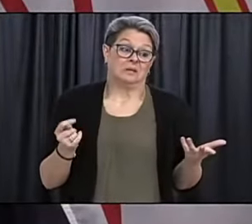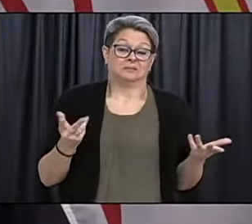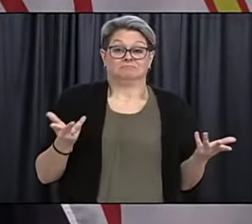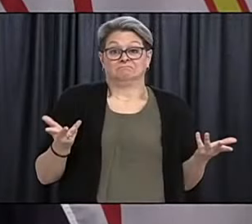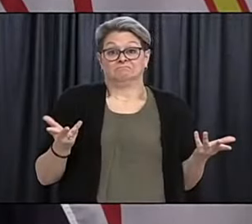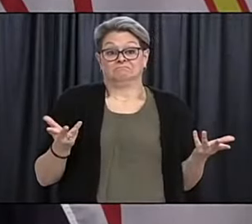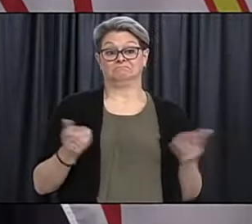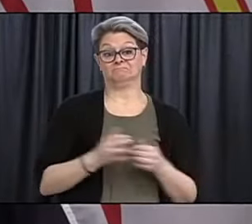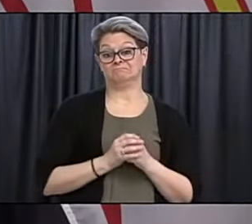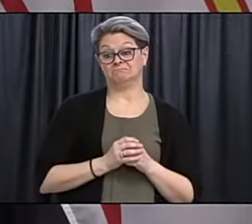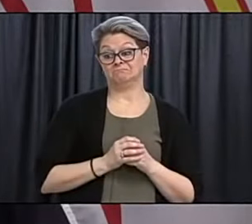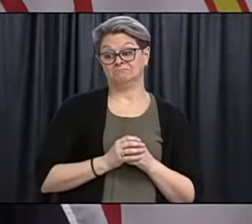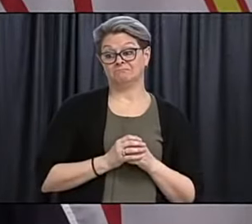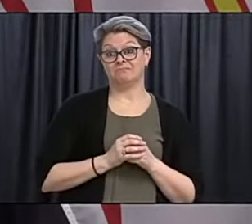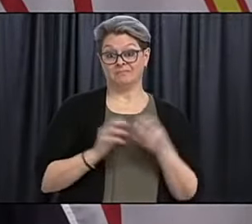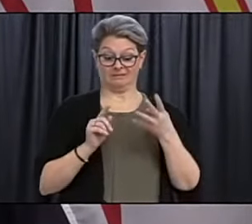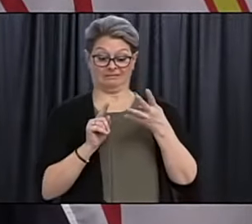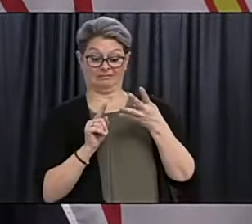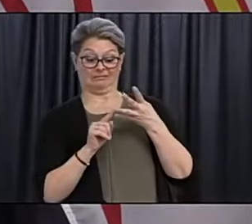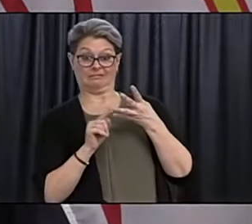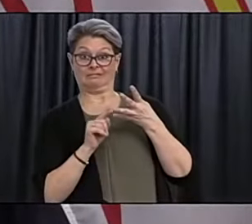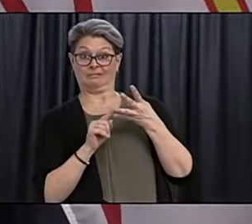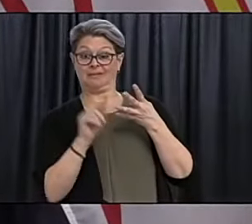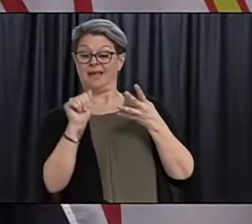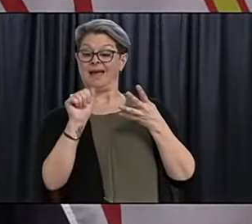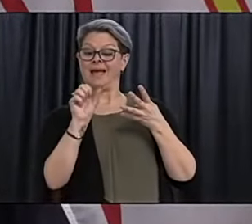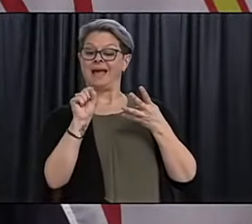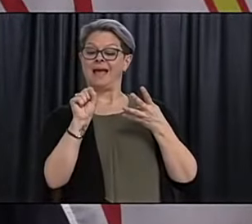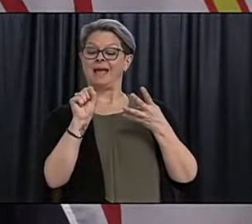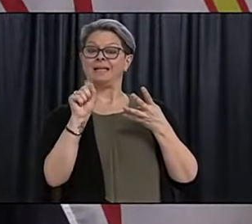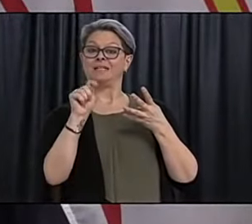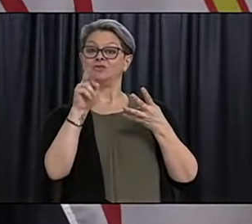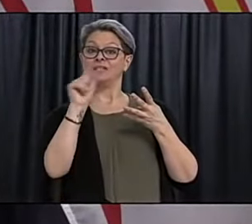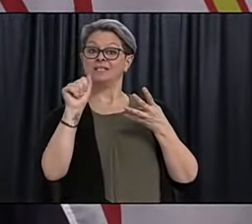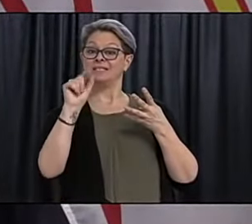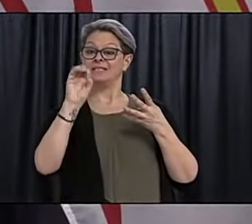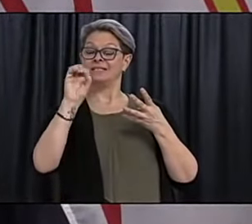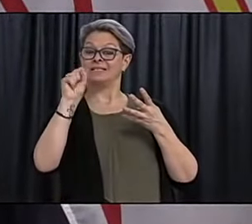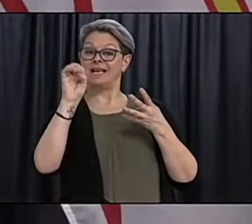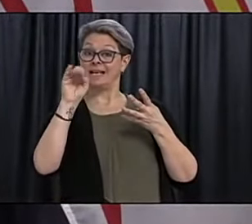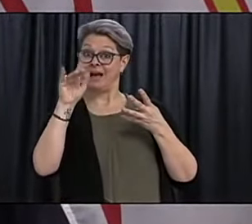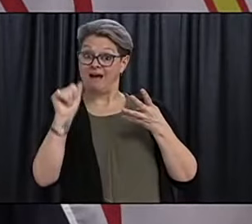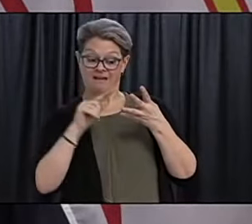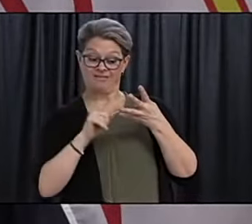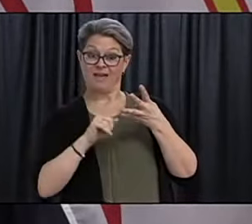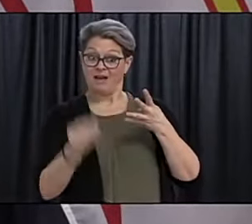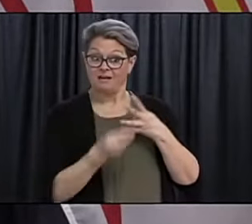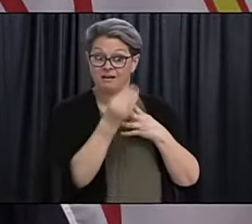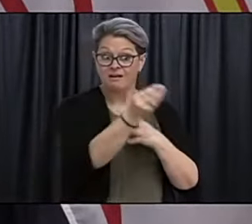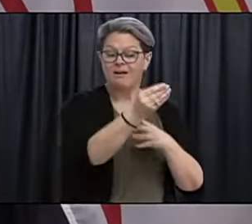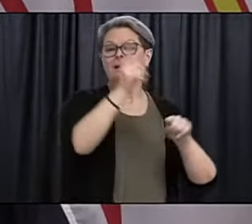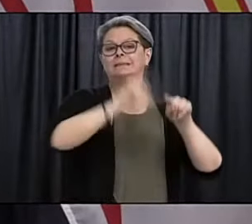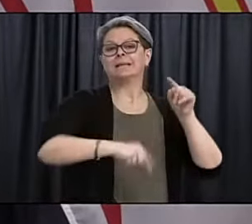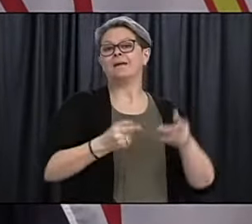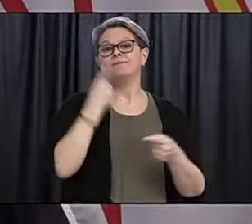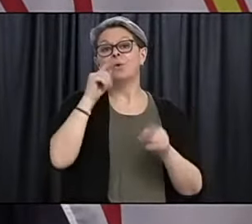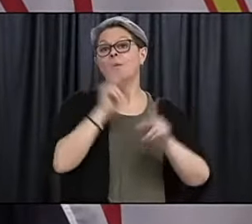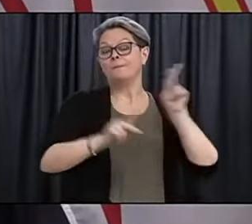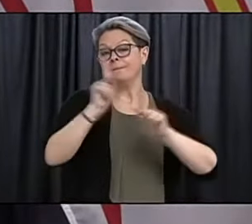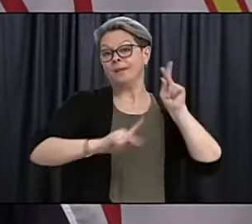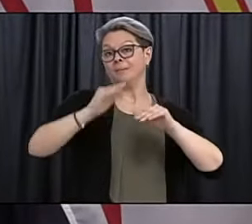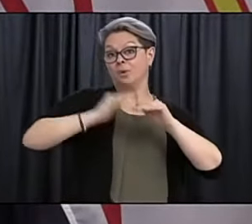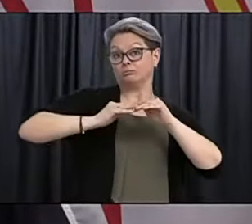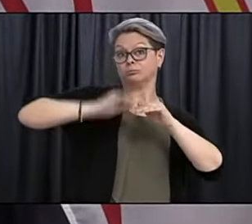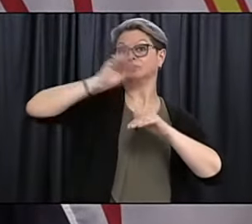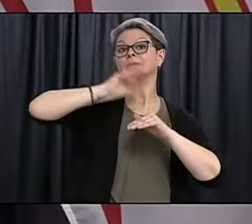can't offer the vaccine, the AstraZeneca vaccine to people over 65 and over. And so, mRNA vaccines will be what's offered